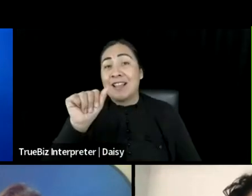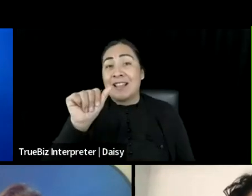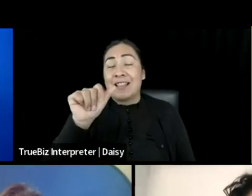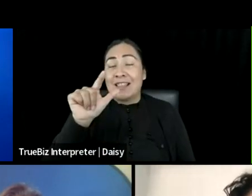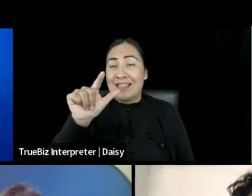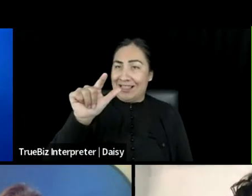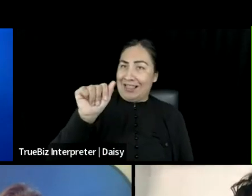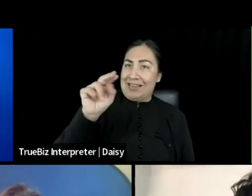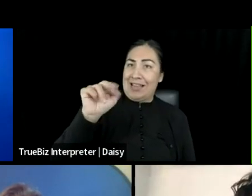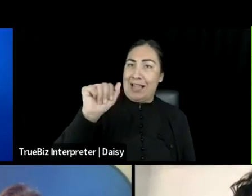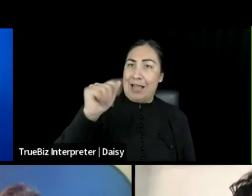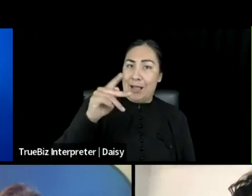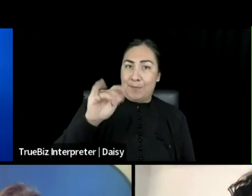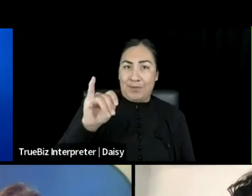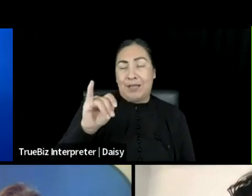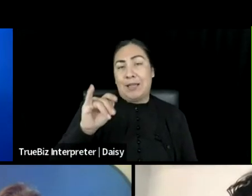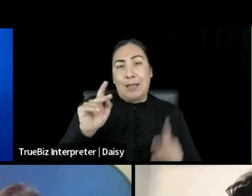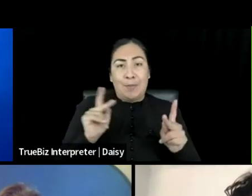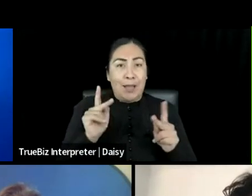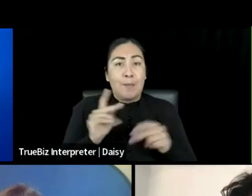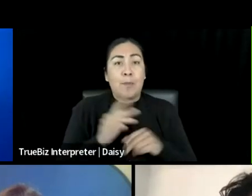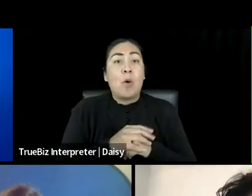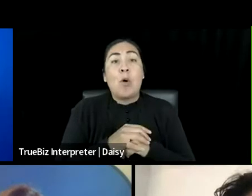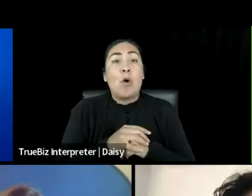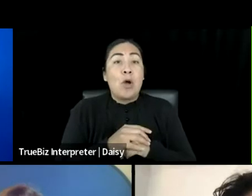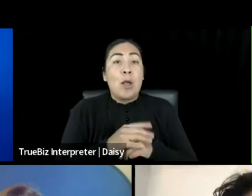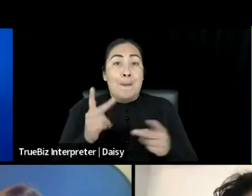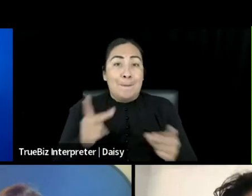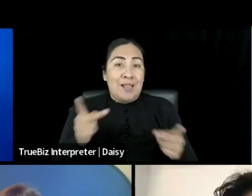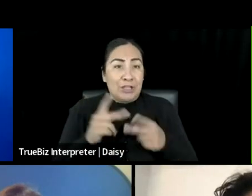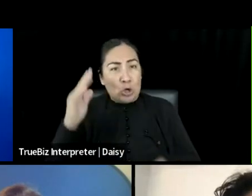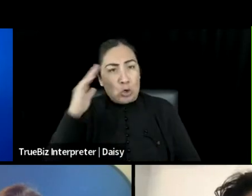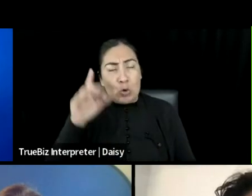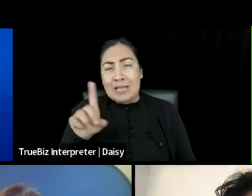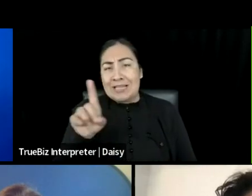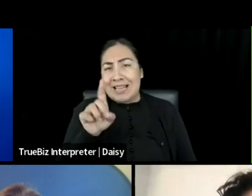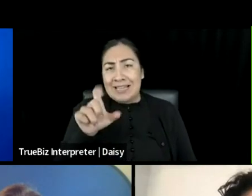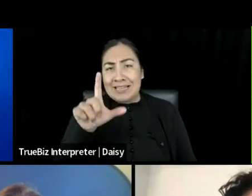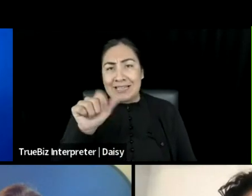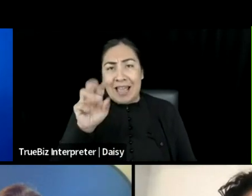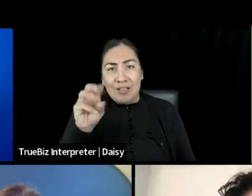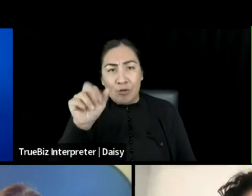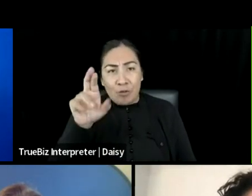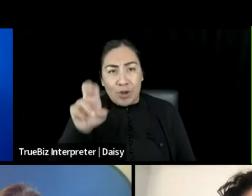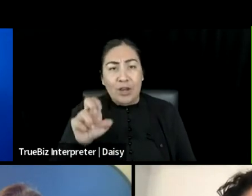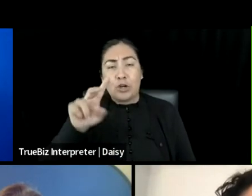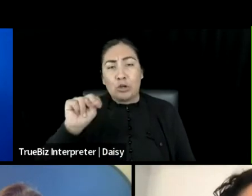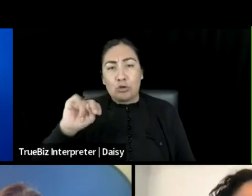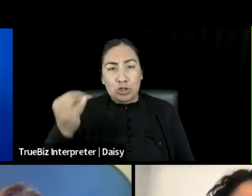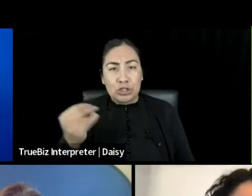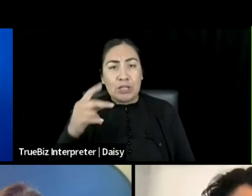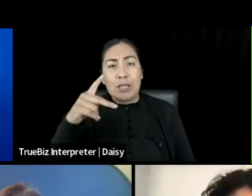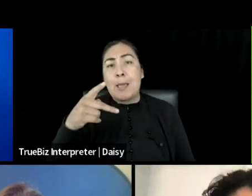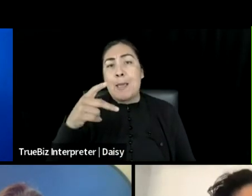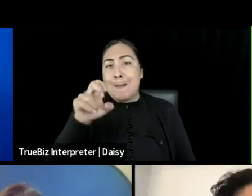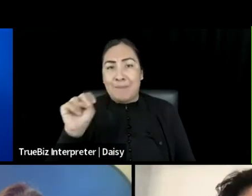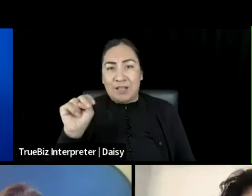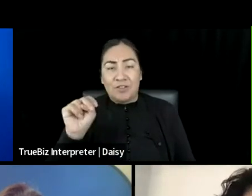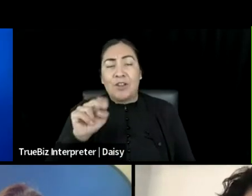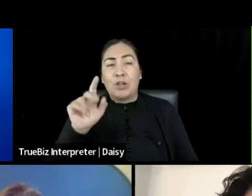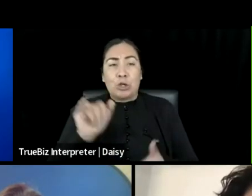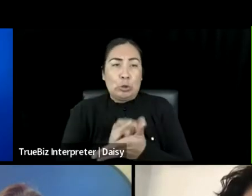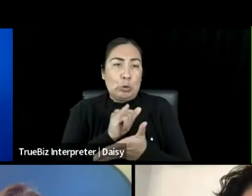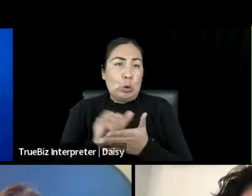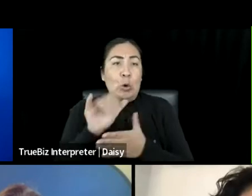includes the places colonially known as Delaware, New Jersey, Pennsylvania, New York, Long Island, and the lower Hudson